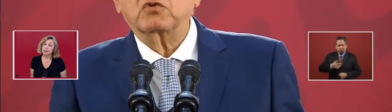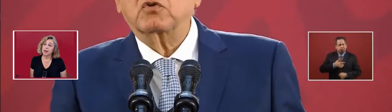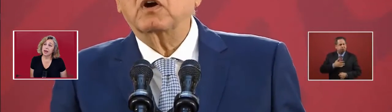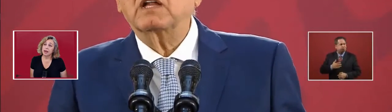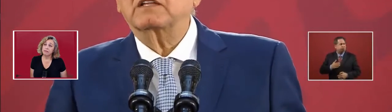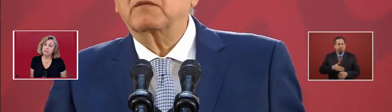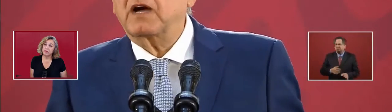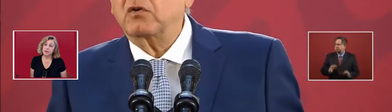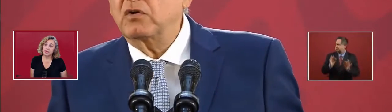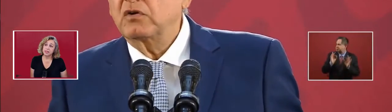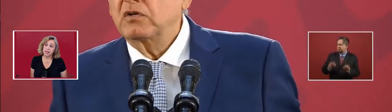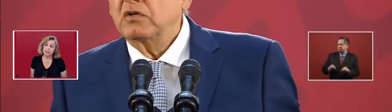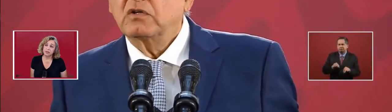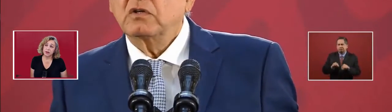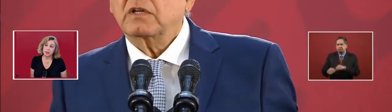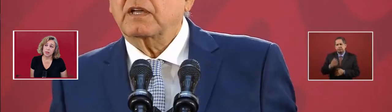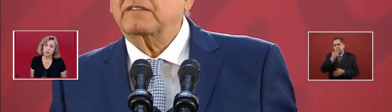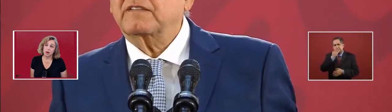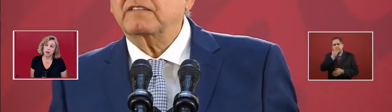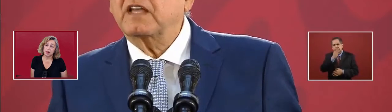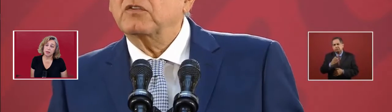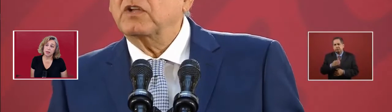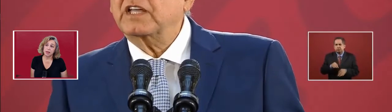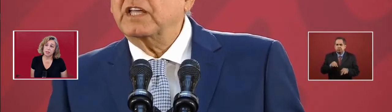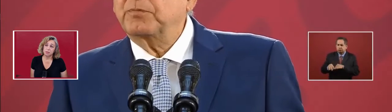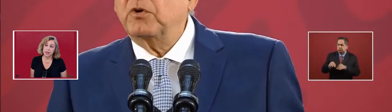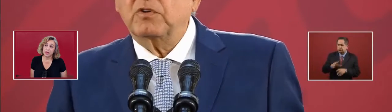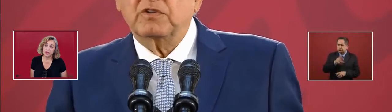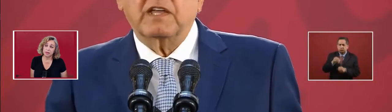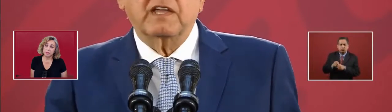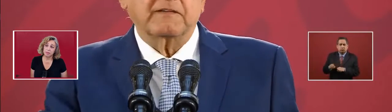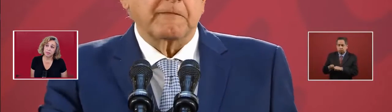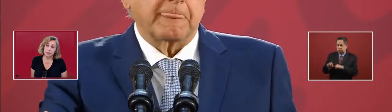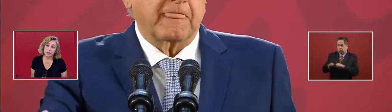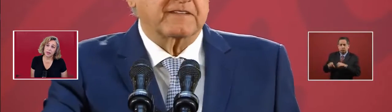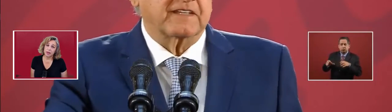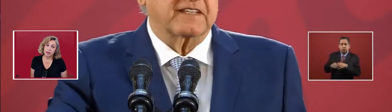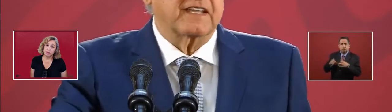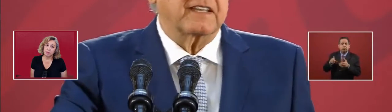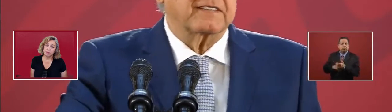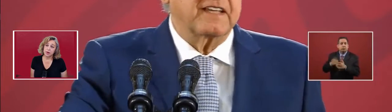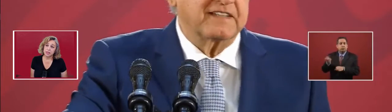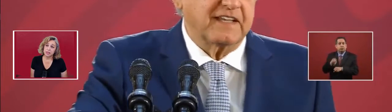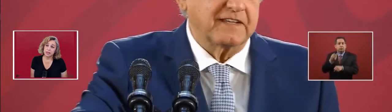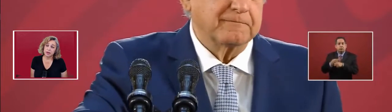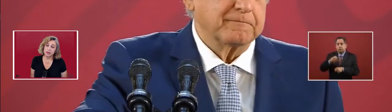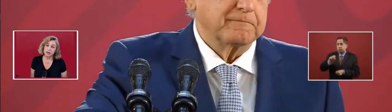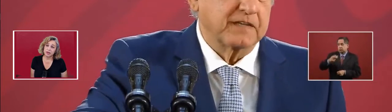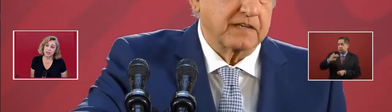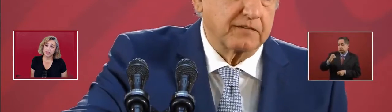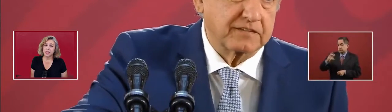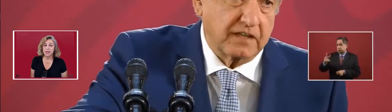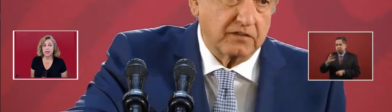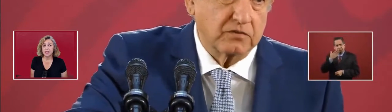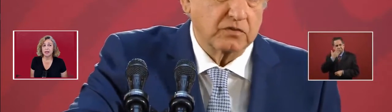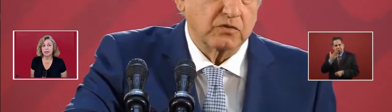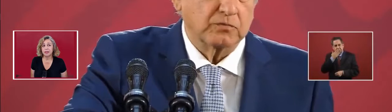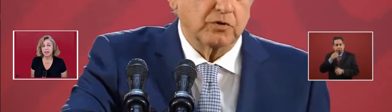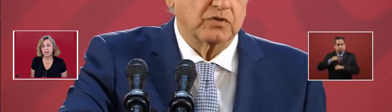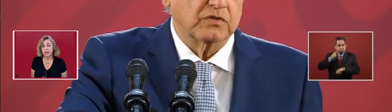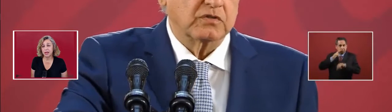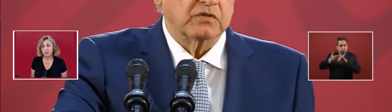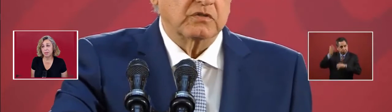And I'm very satisfied with the work that is being done by the Secretary of Hacienda